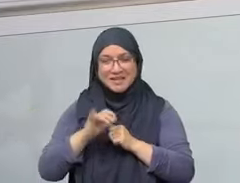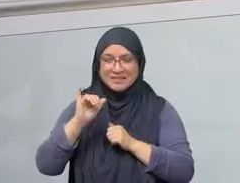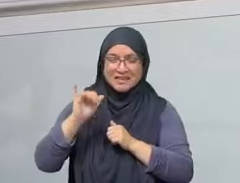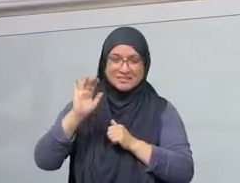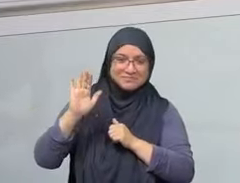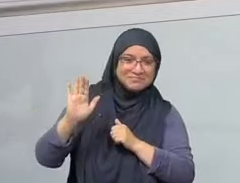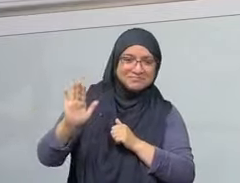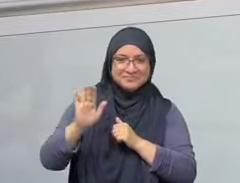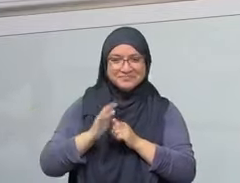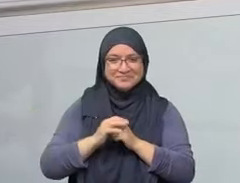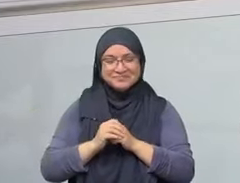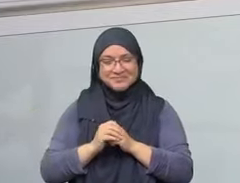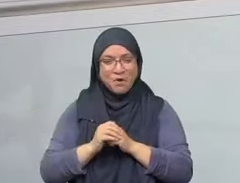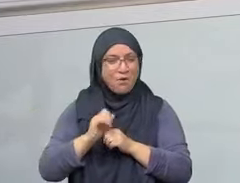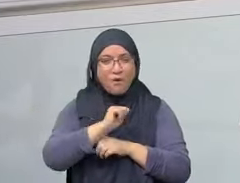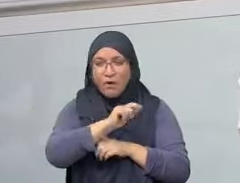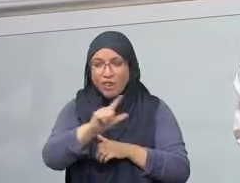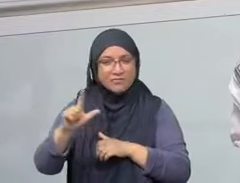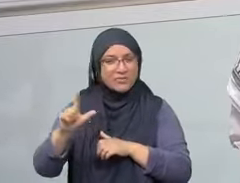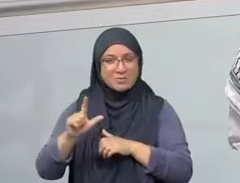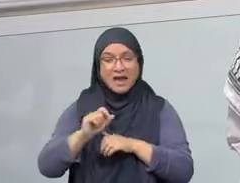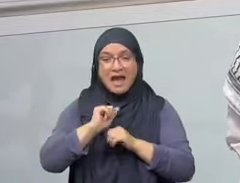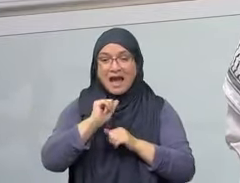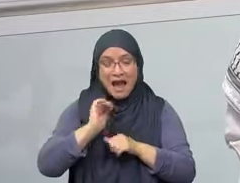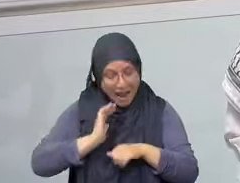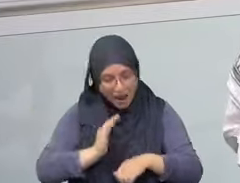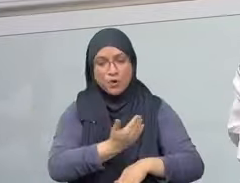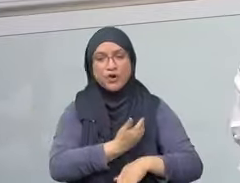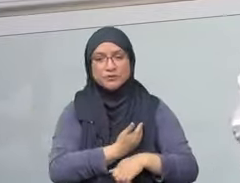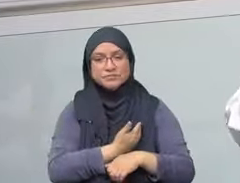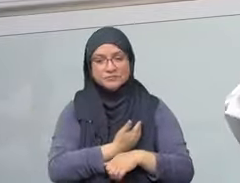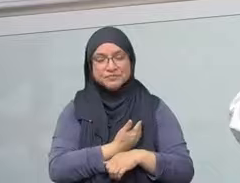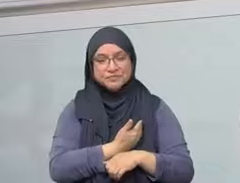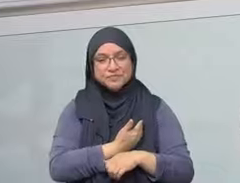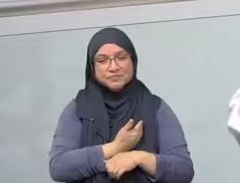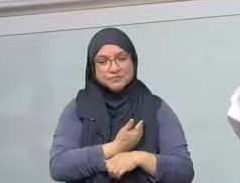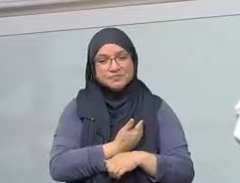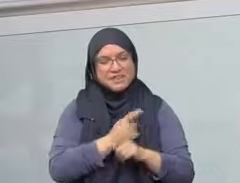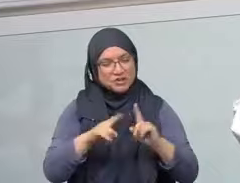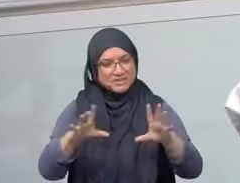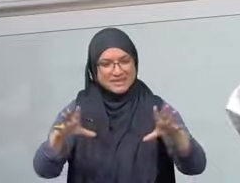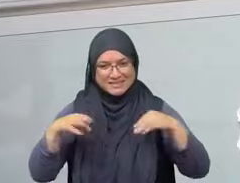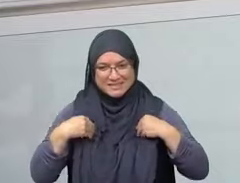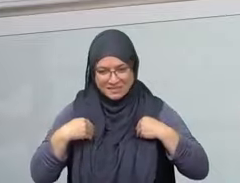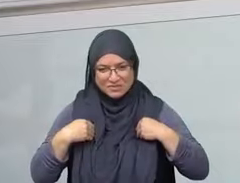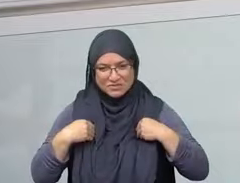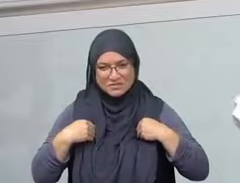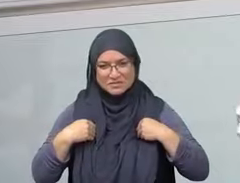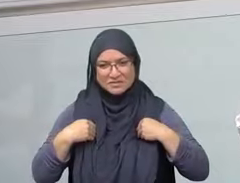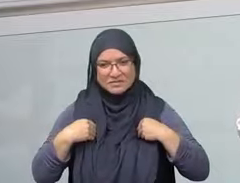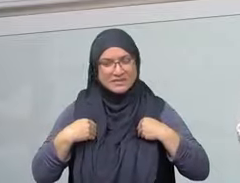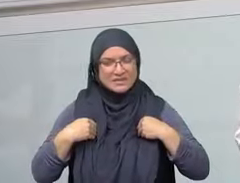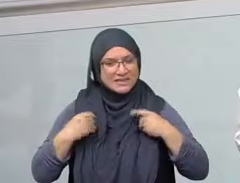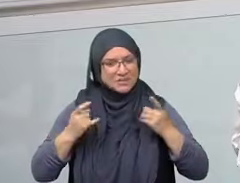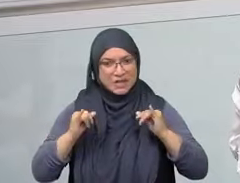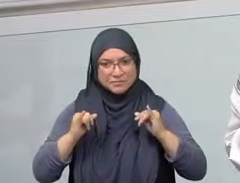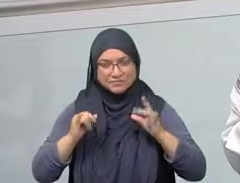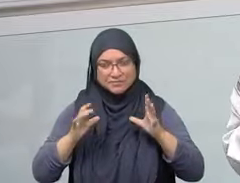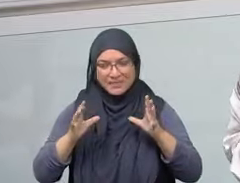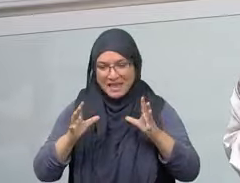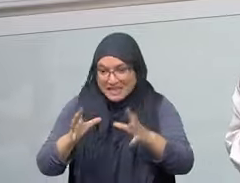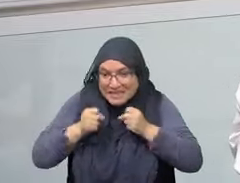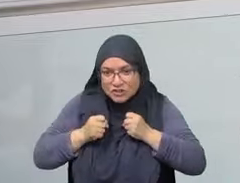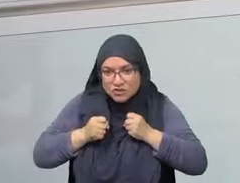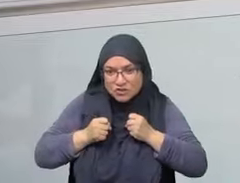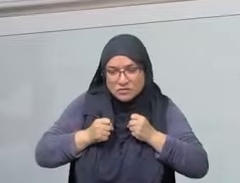Al-Aqsa. And I was thinking about the reward of all this. And know what I thought to myself? Imagine the reward of the people that were standing there on the 27th